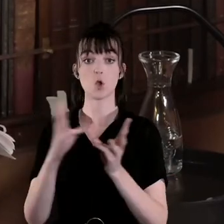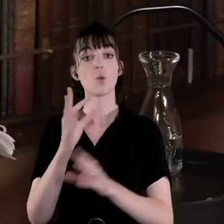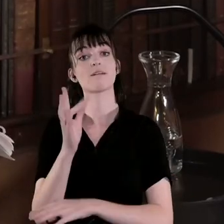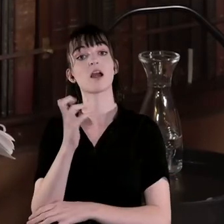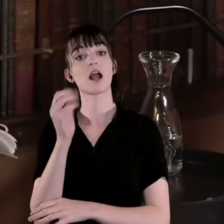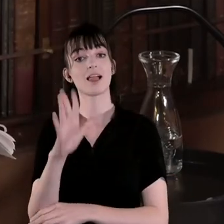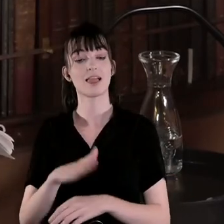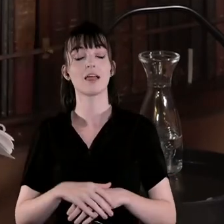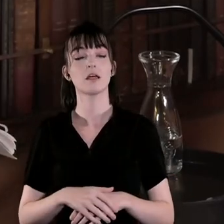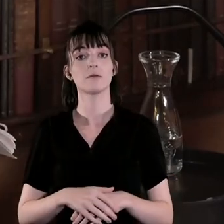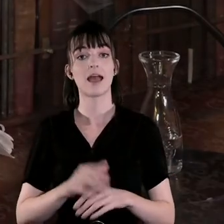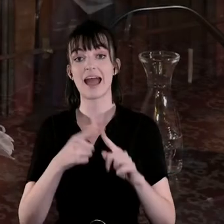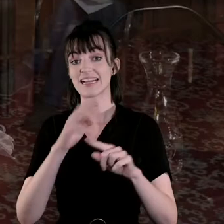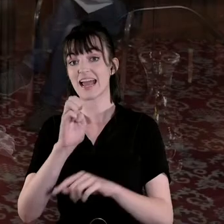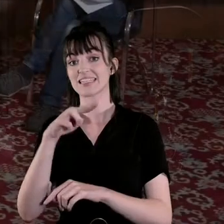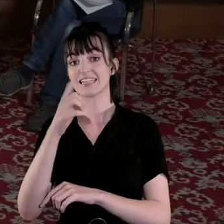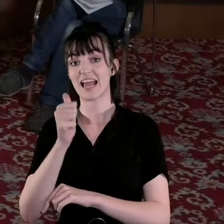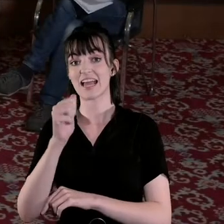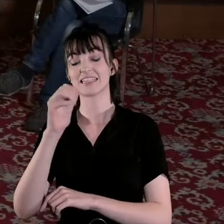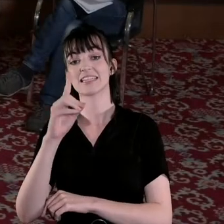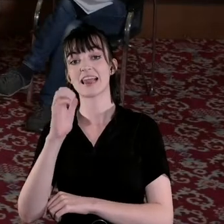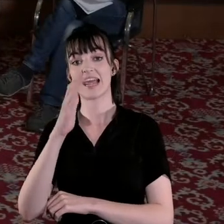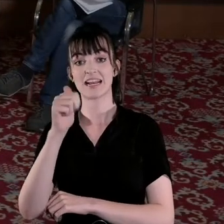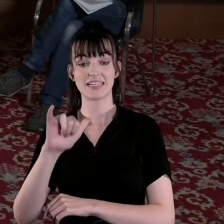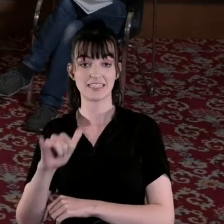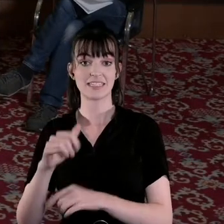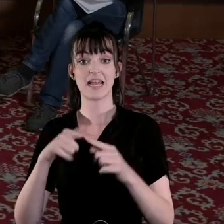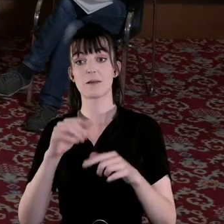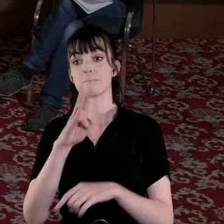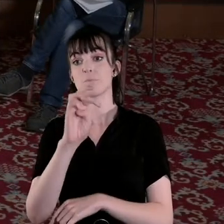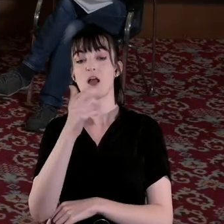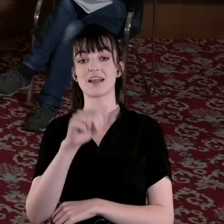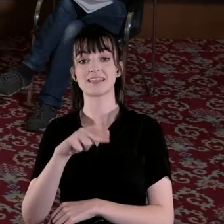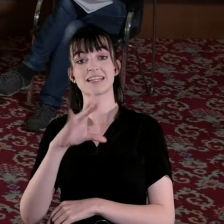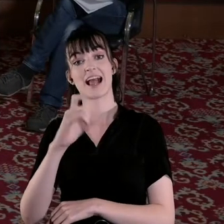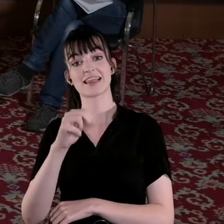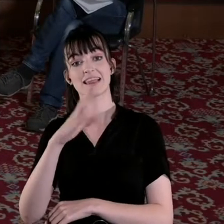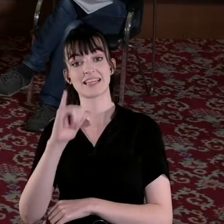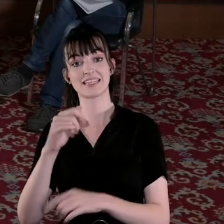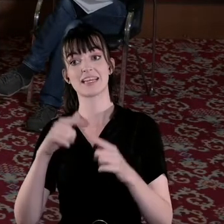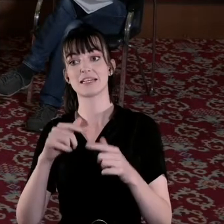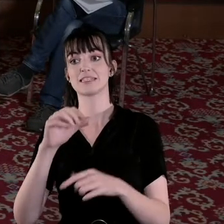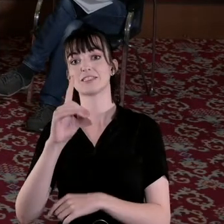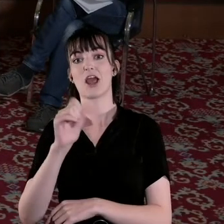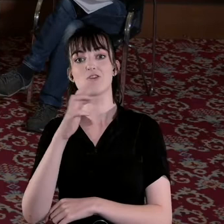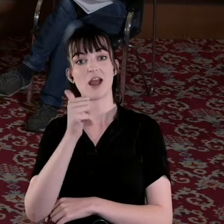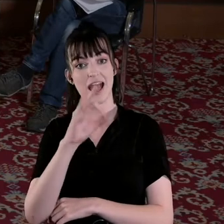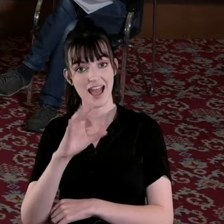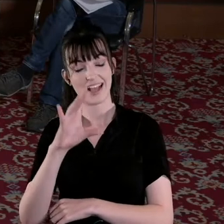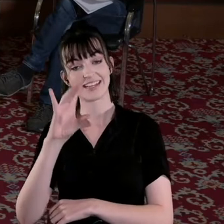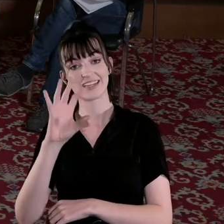Enda Delaney's and Derek Annan's and Brian Hanley's how I think it's been very enriching